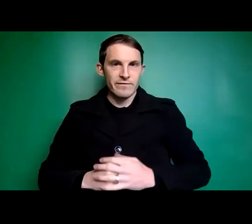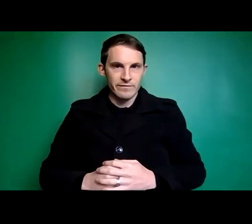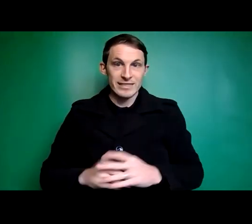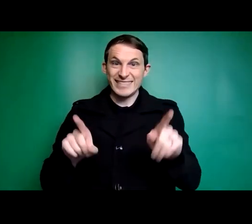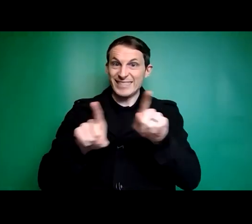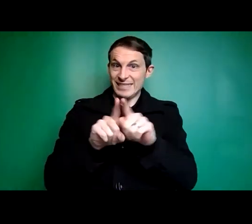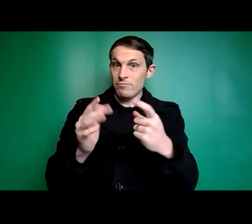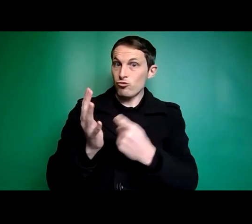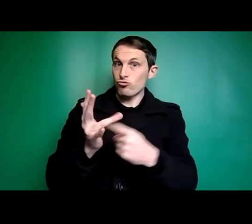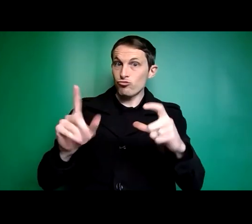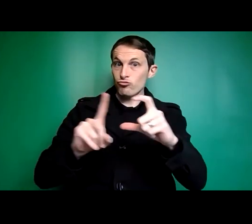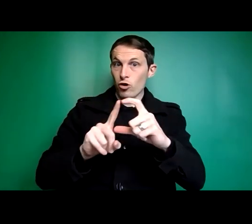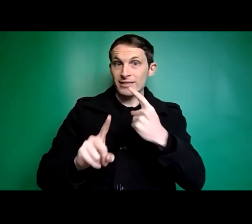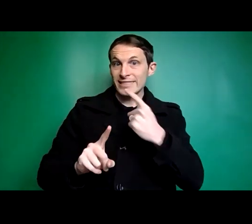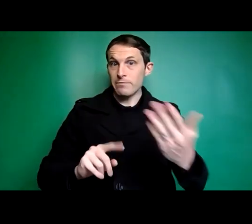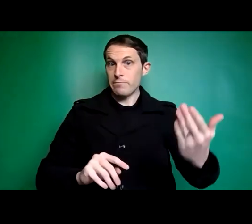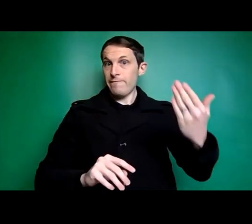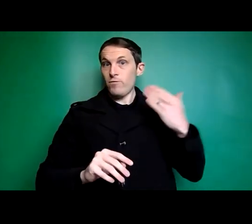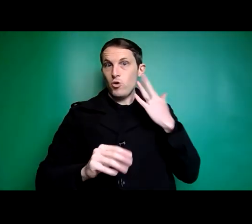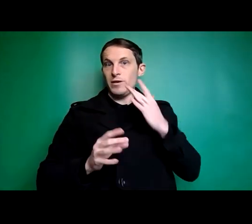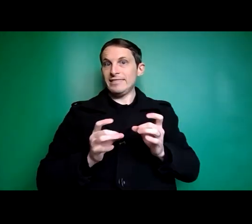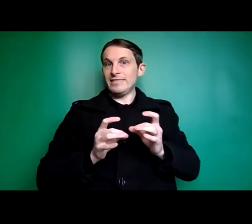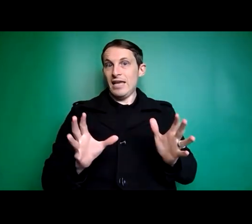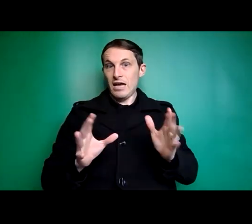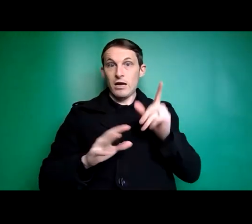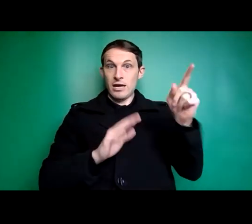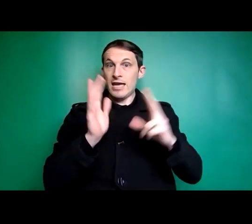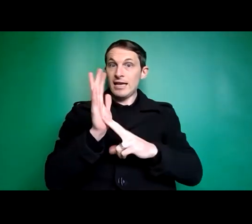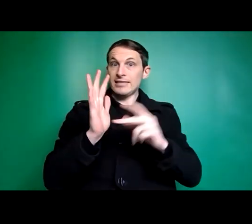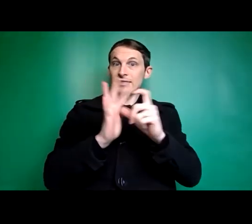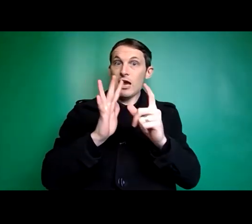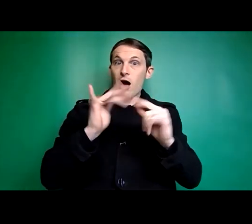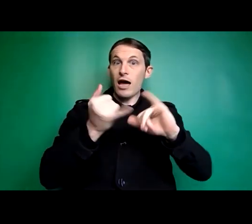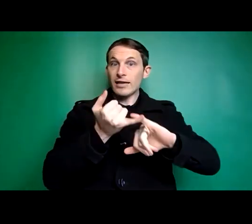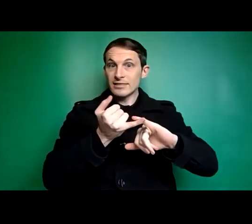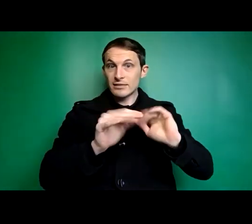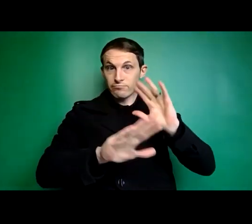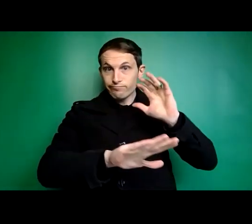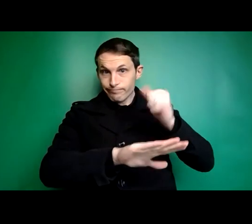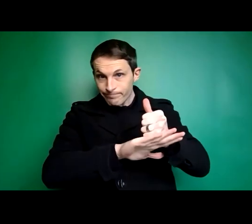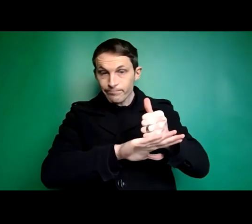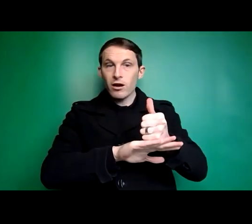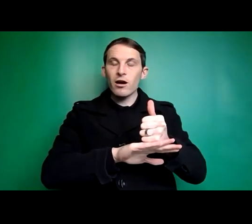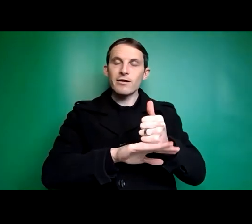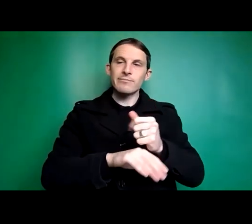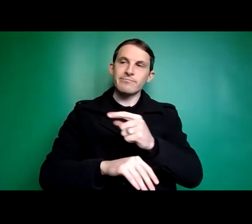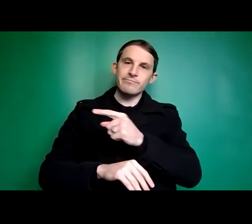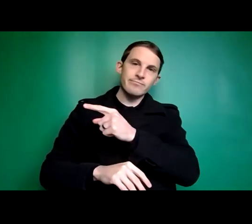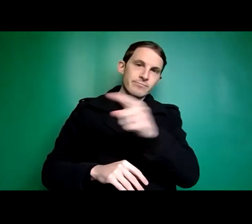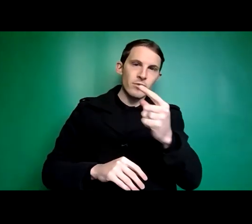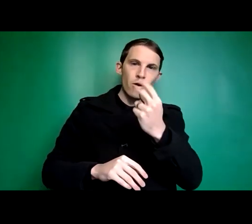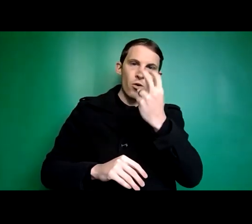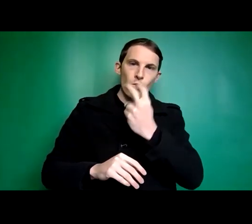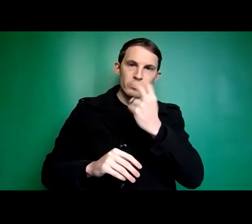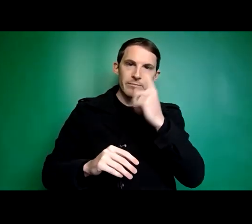out earlier in the introduction. When the NDIS was introduced, older people with disability were told that